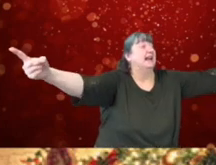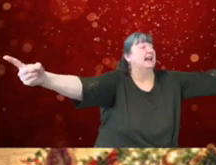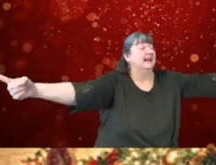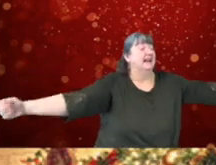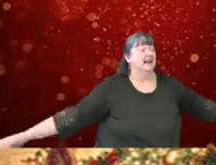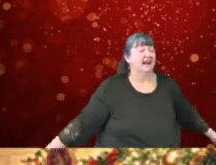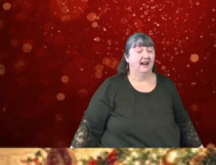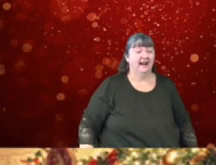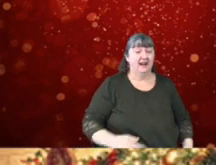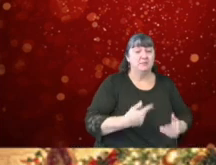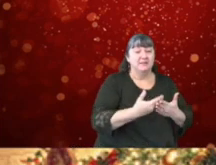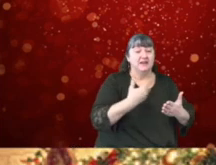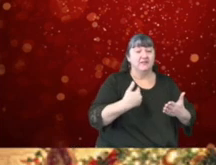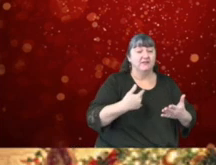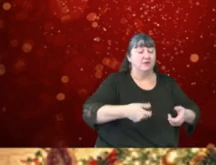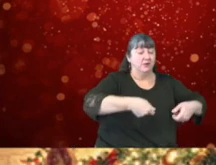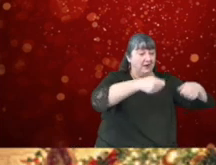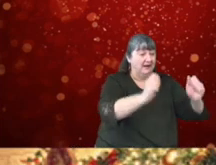sight.